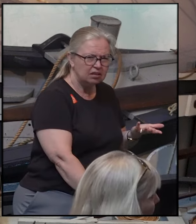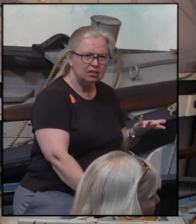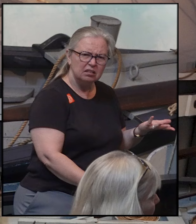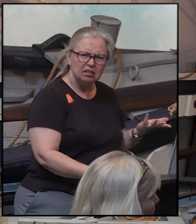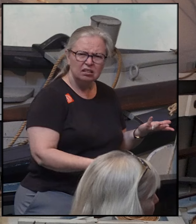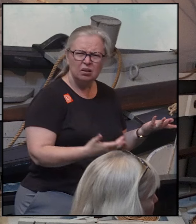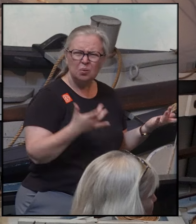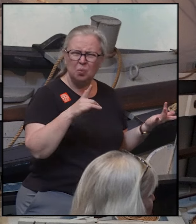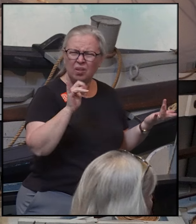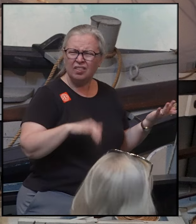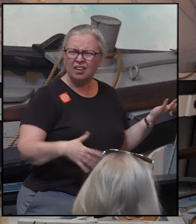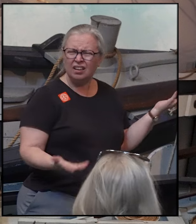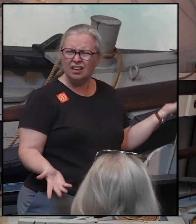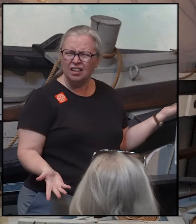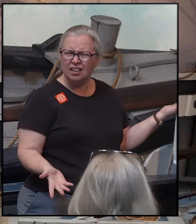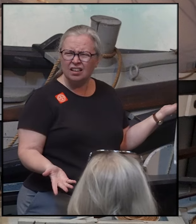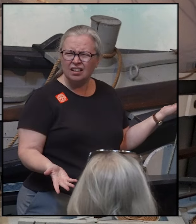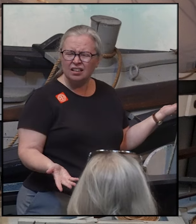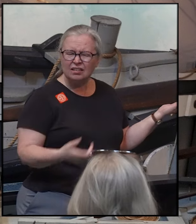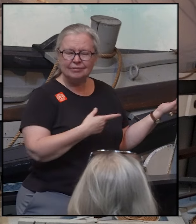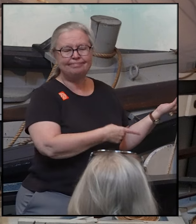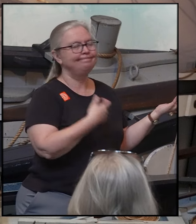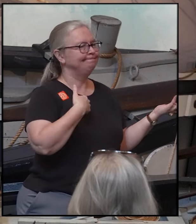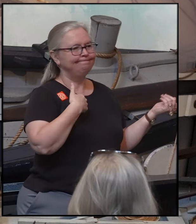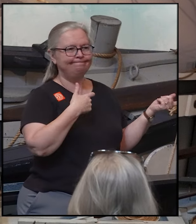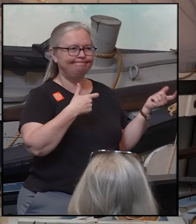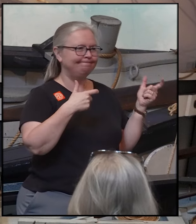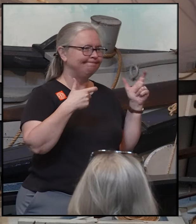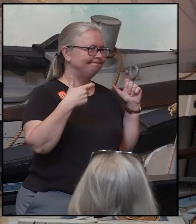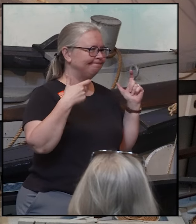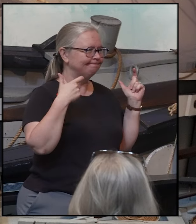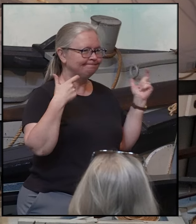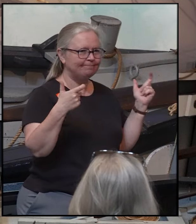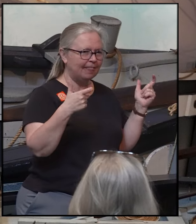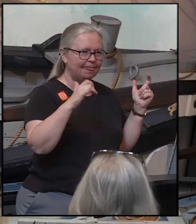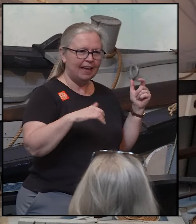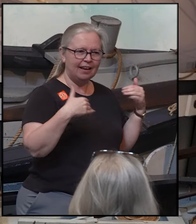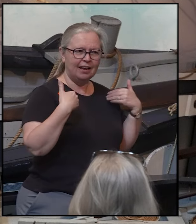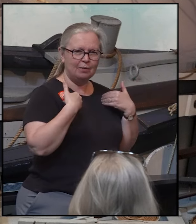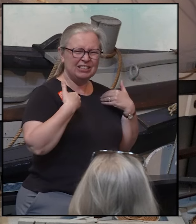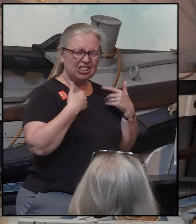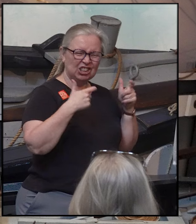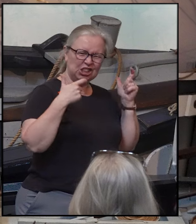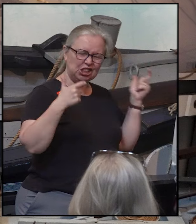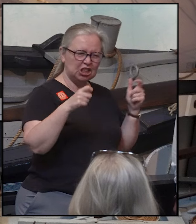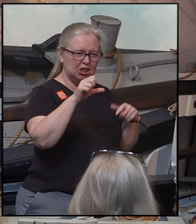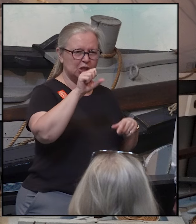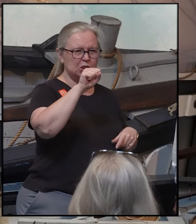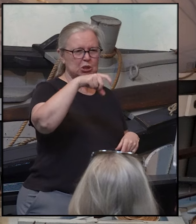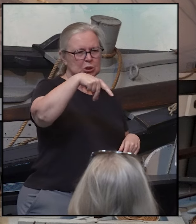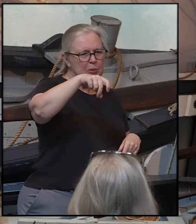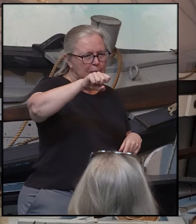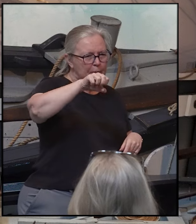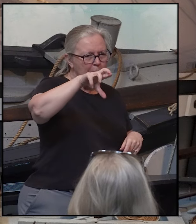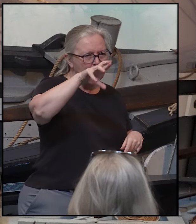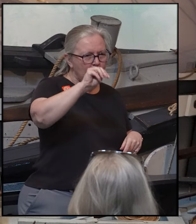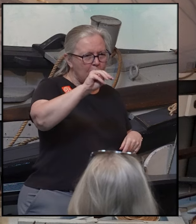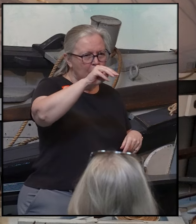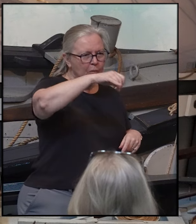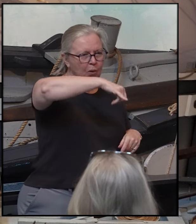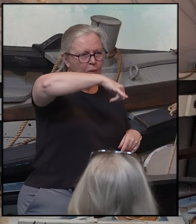had he found? One of the greatest creatures on this planet. The giant sperm whale.